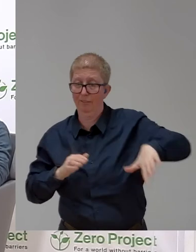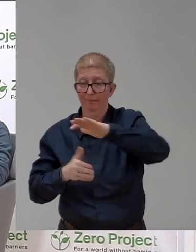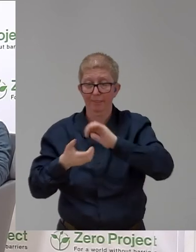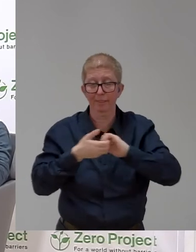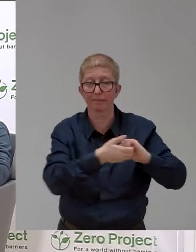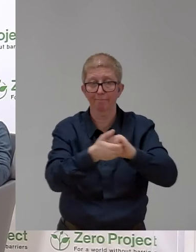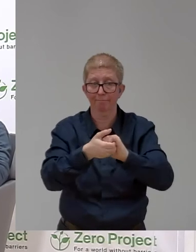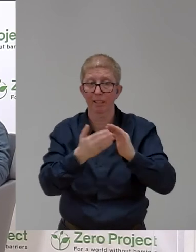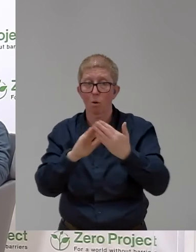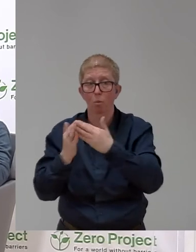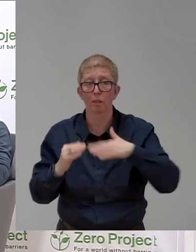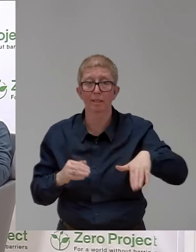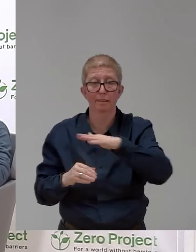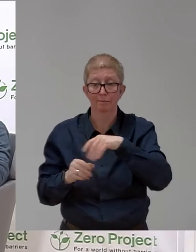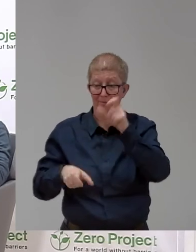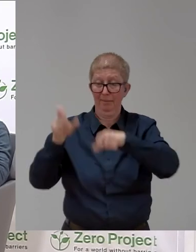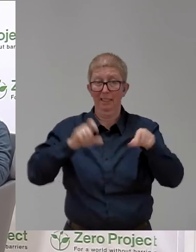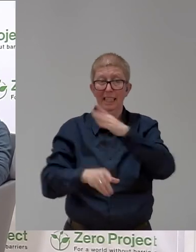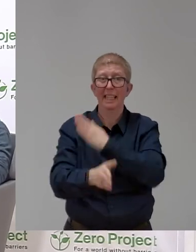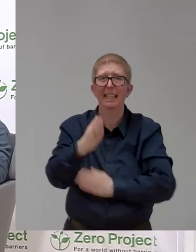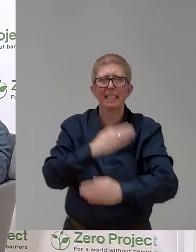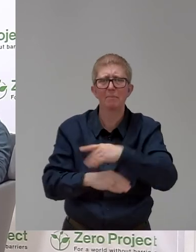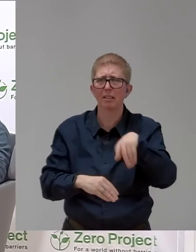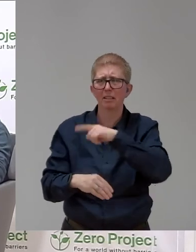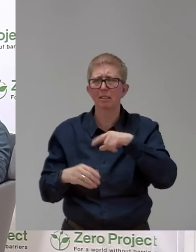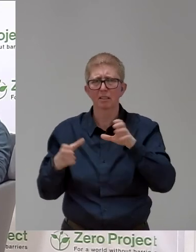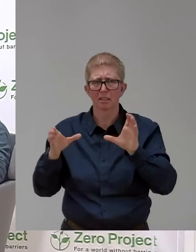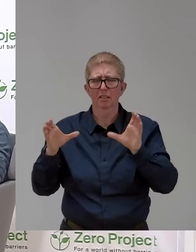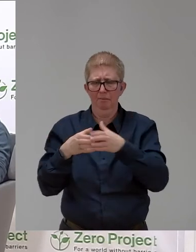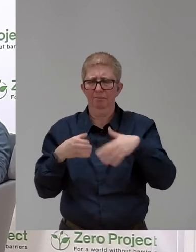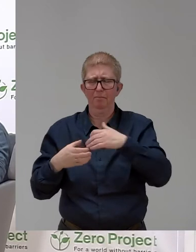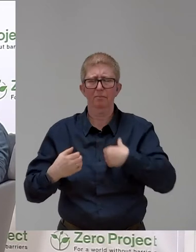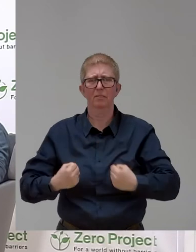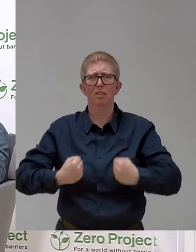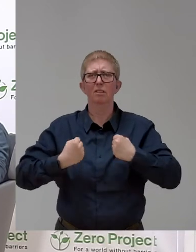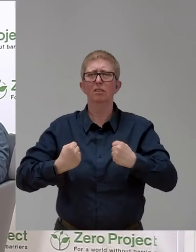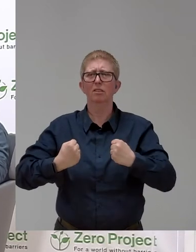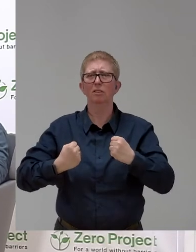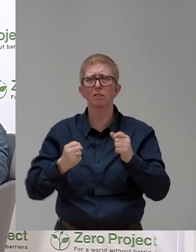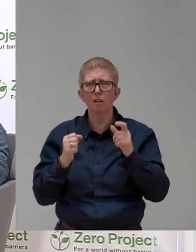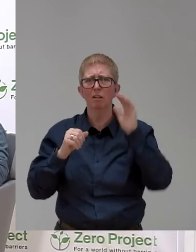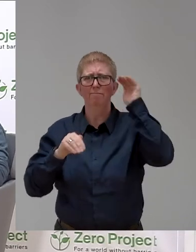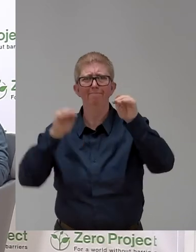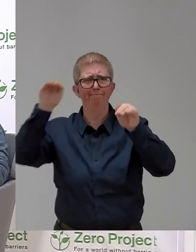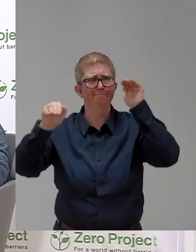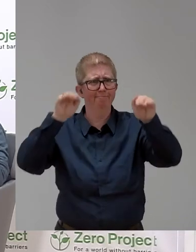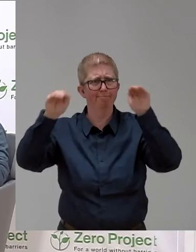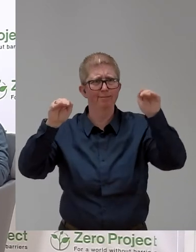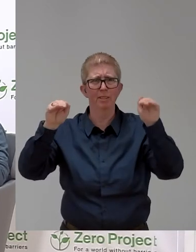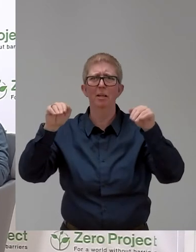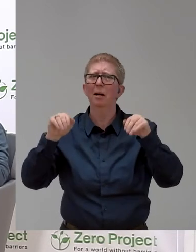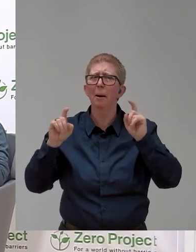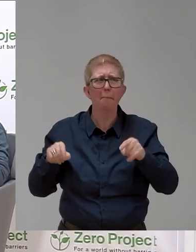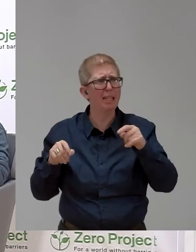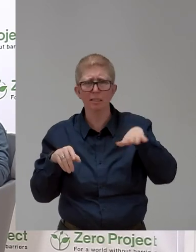voice and the voices, all the voices need to be heard. And that leads me for the gap, sort of two more things